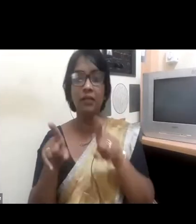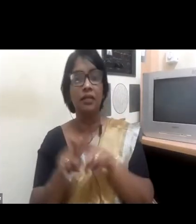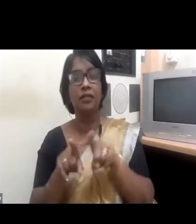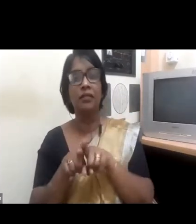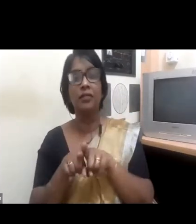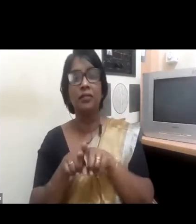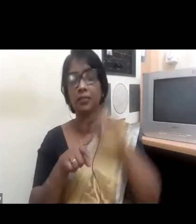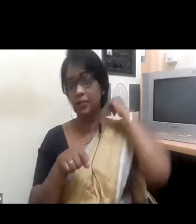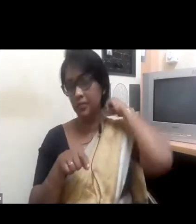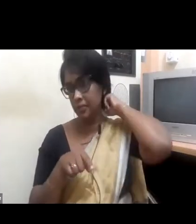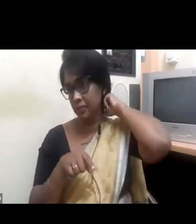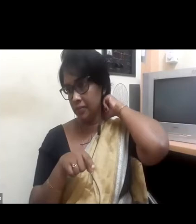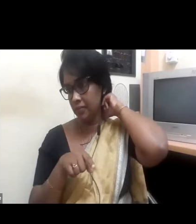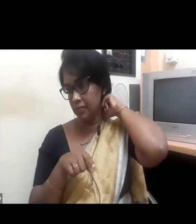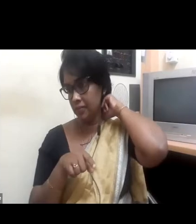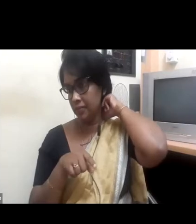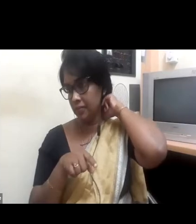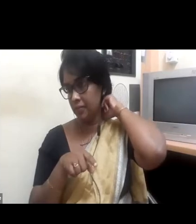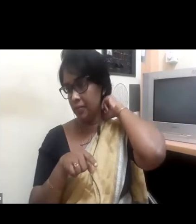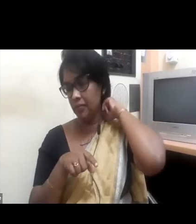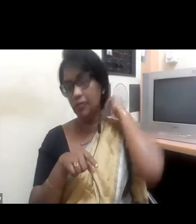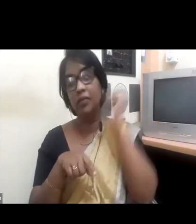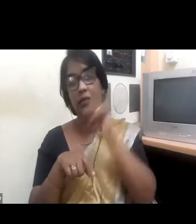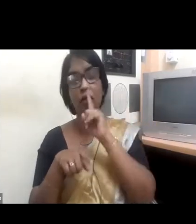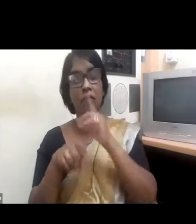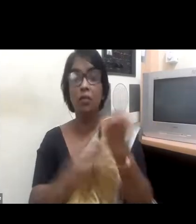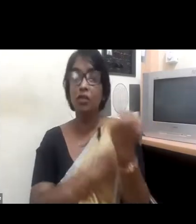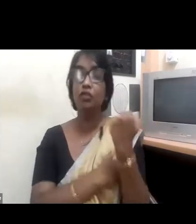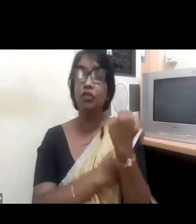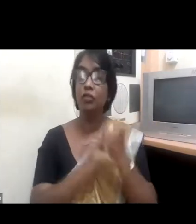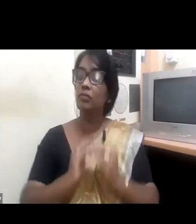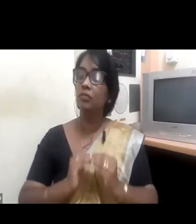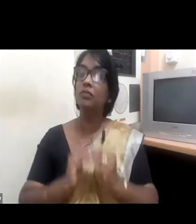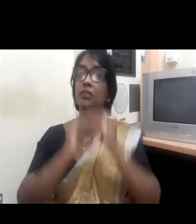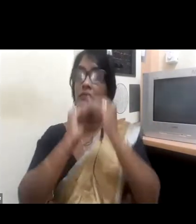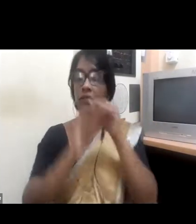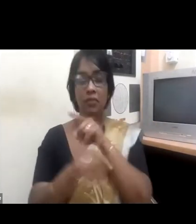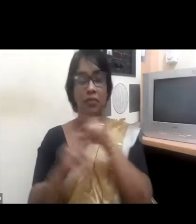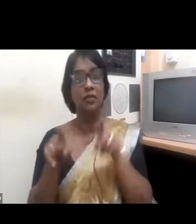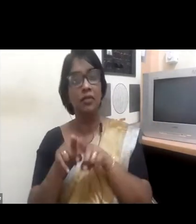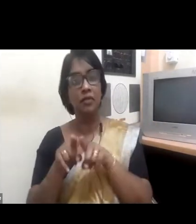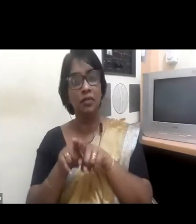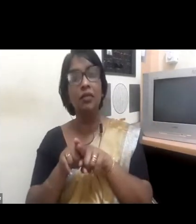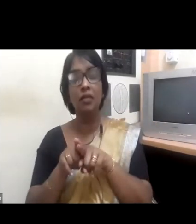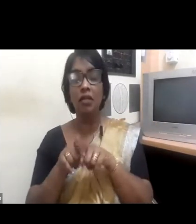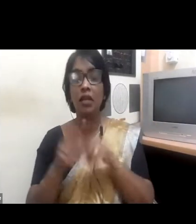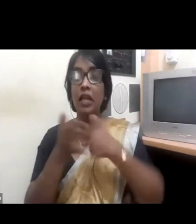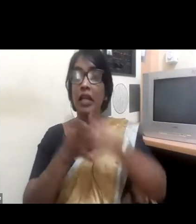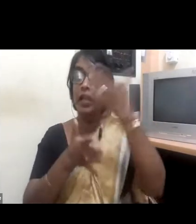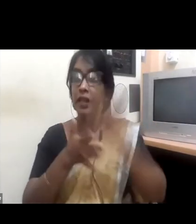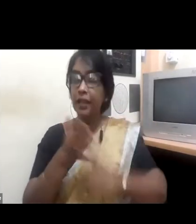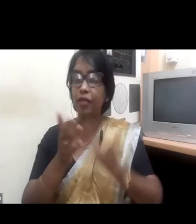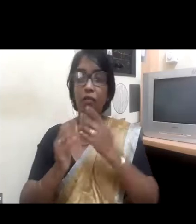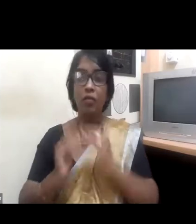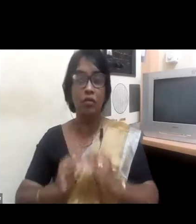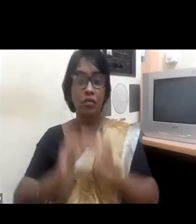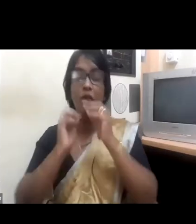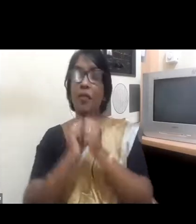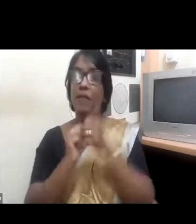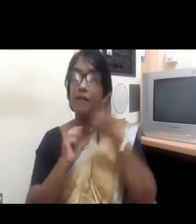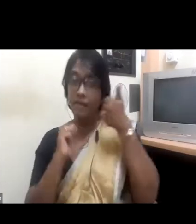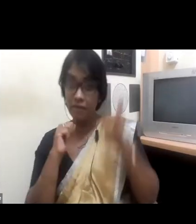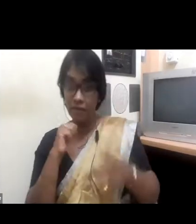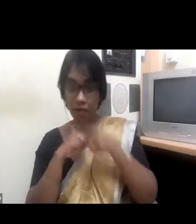environment where women can see the opportunities they have in a career